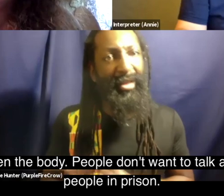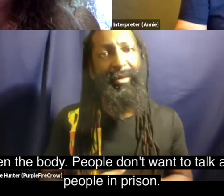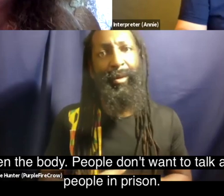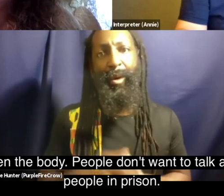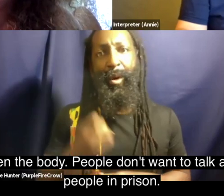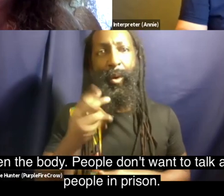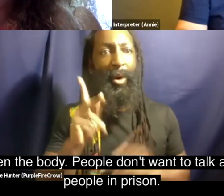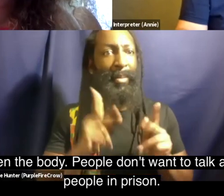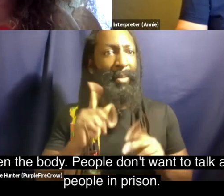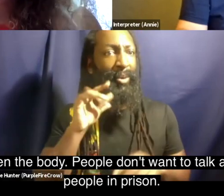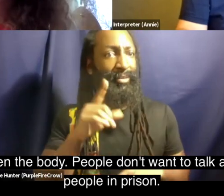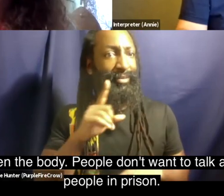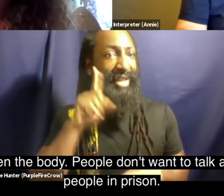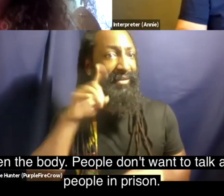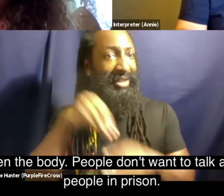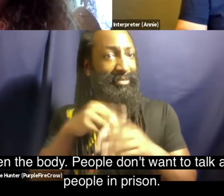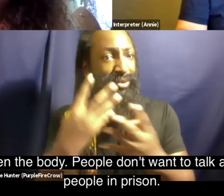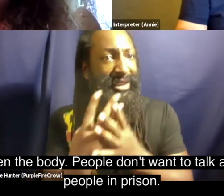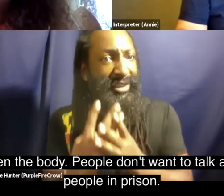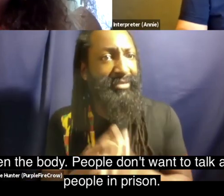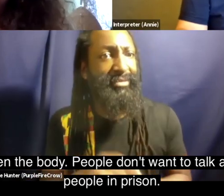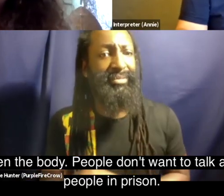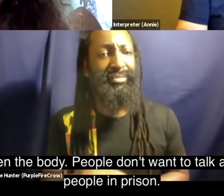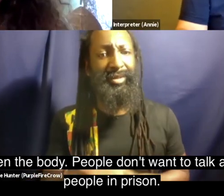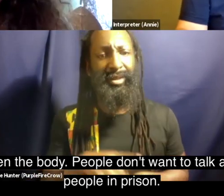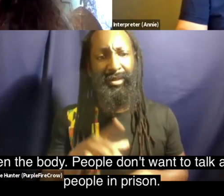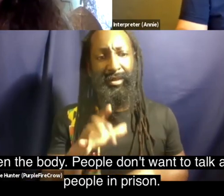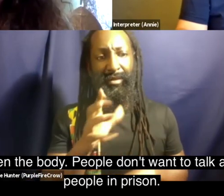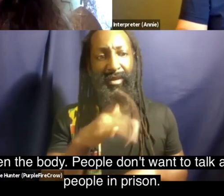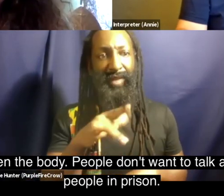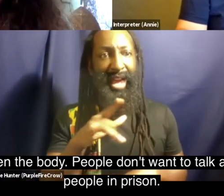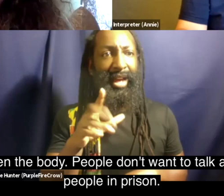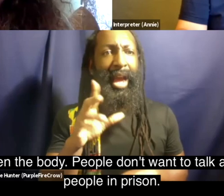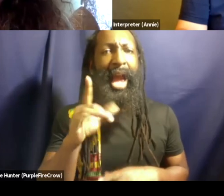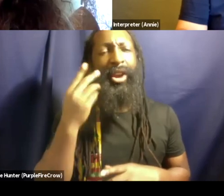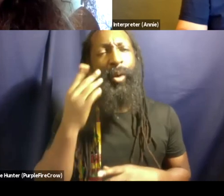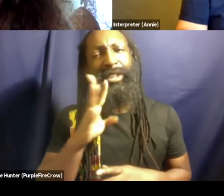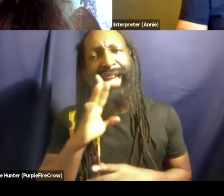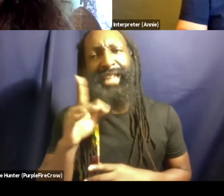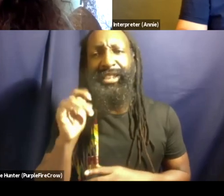even the body people don't want to talk about the deaf struggle or deaf people in prison